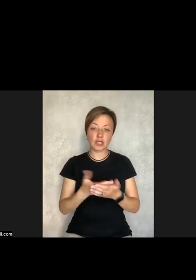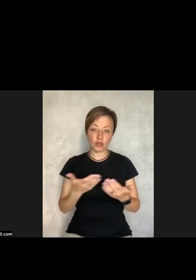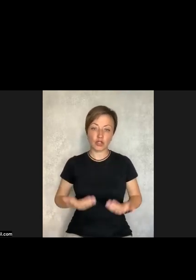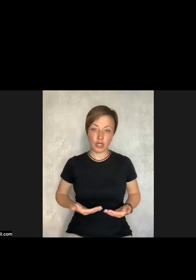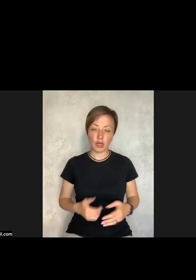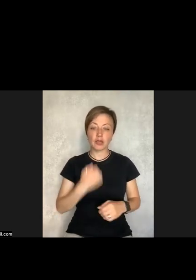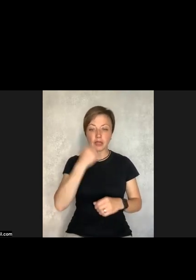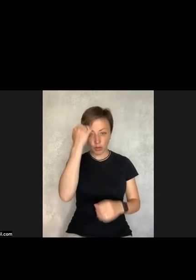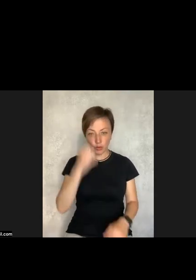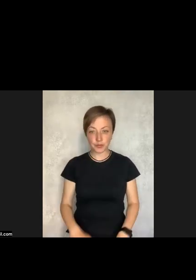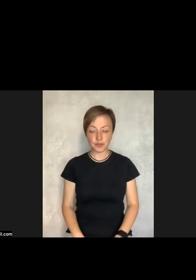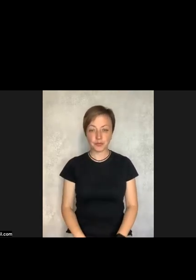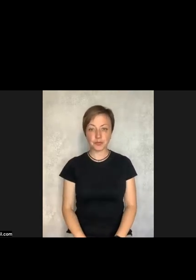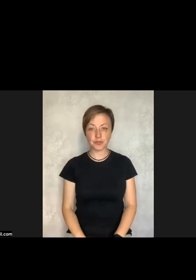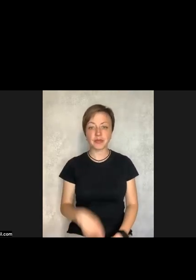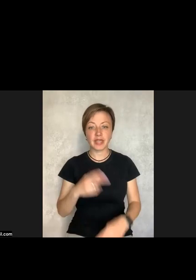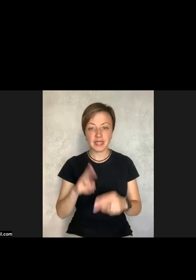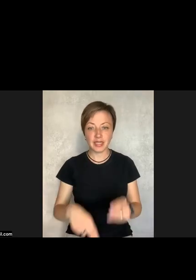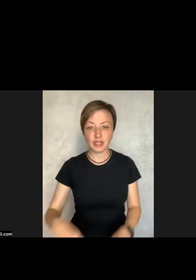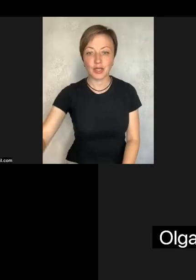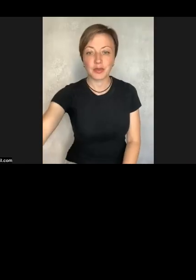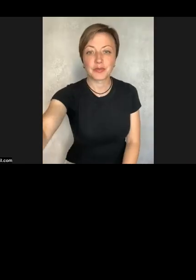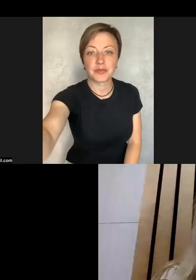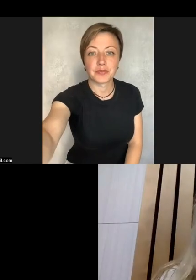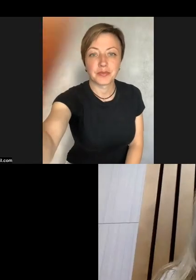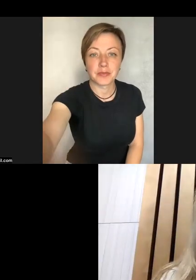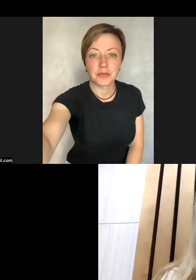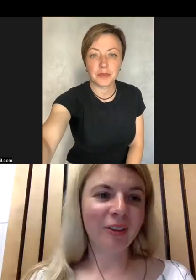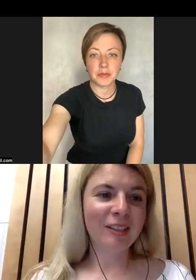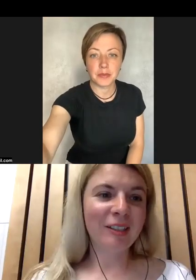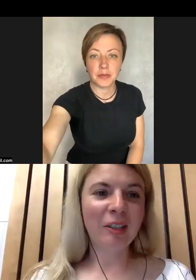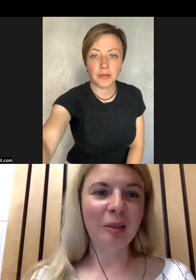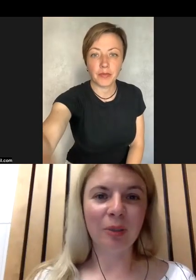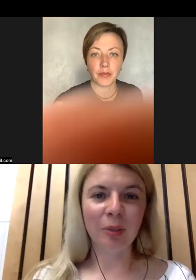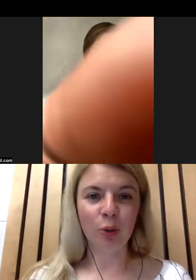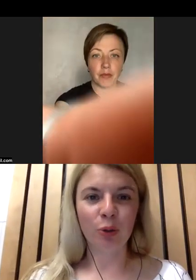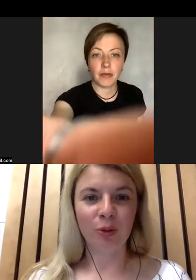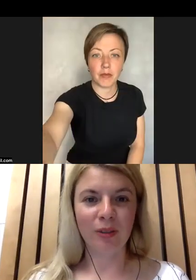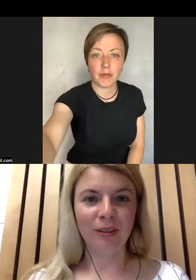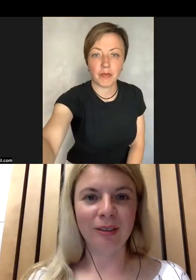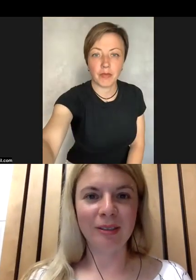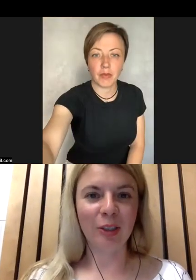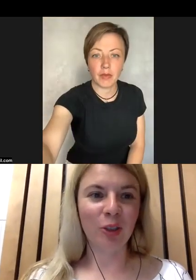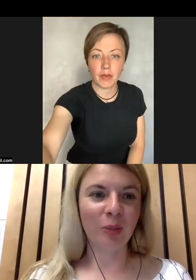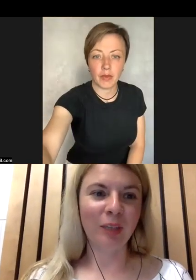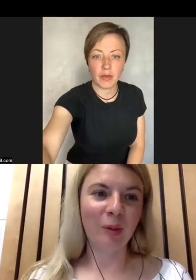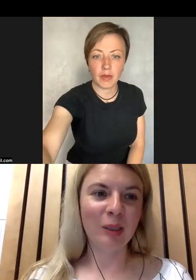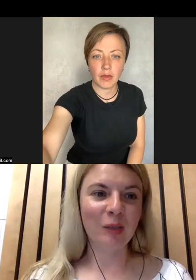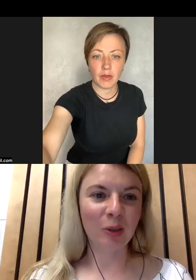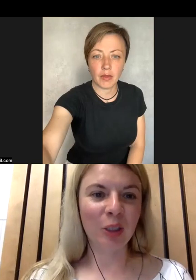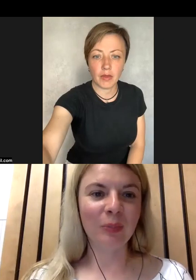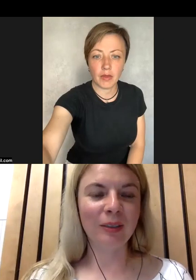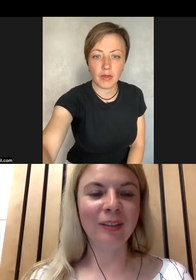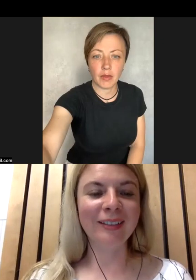my son will have many more years of high quality life. Thank you. Thank I'm sorry